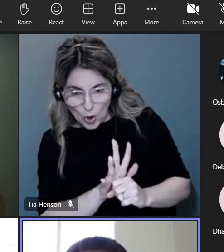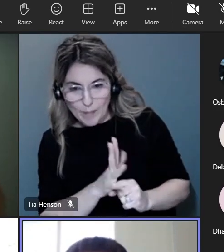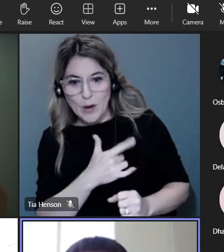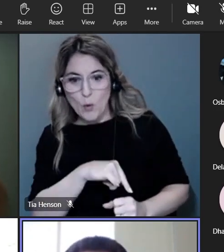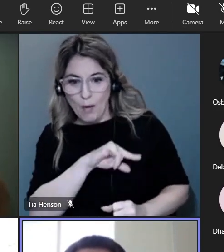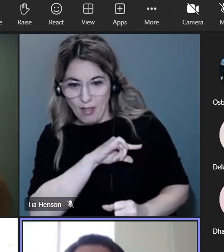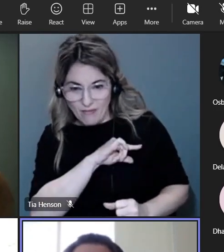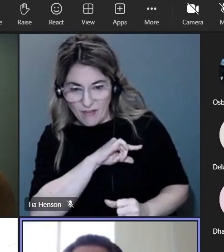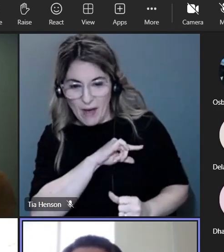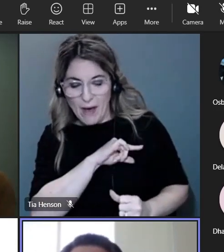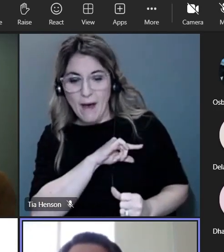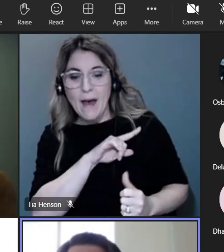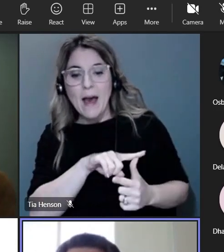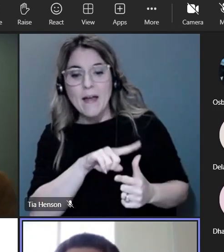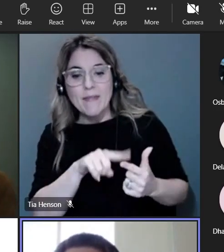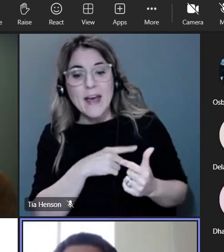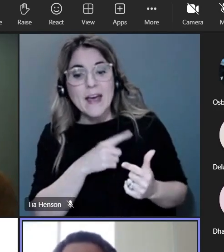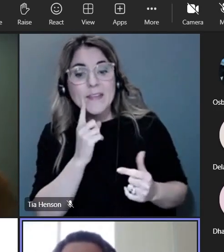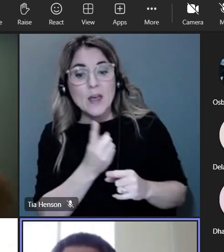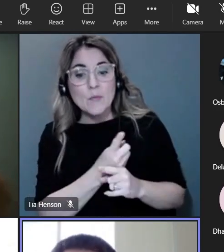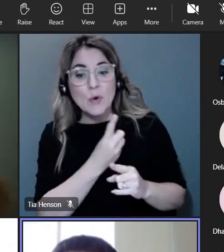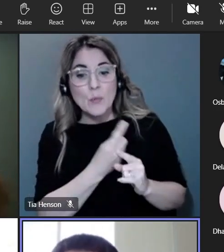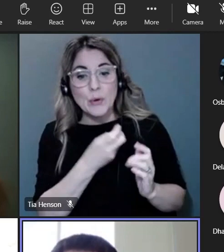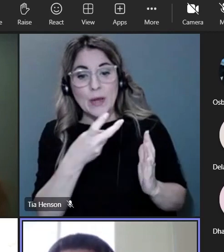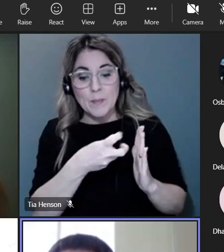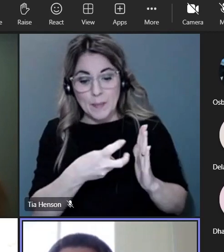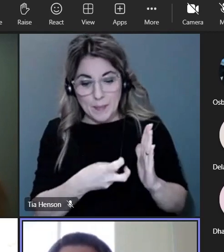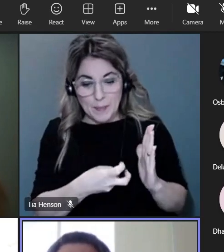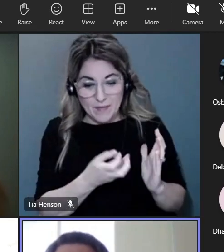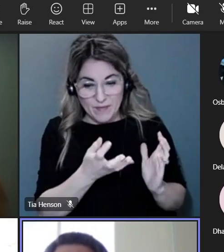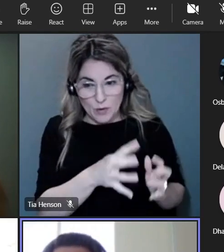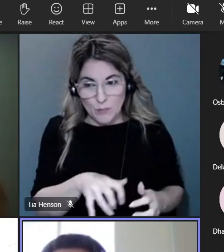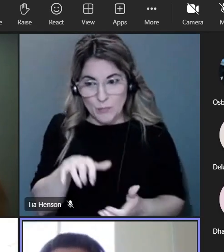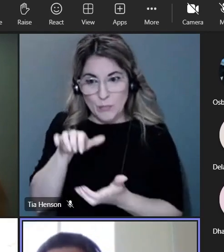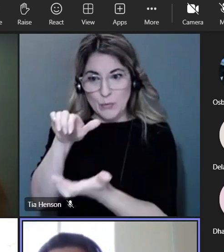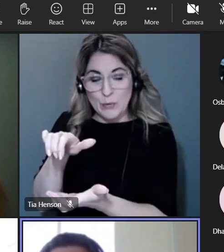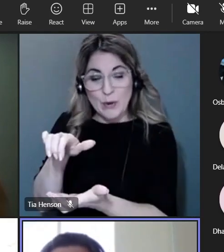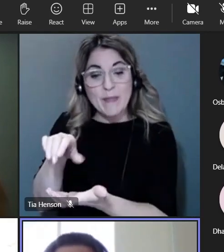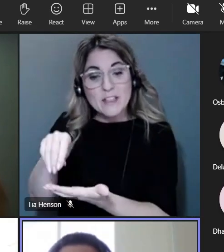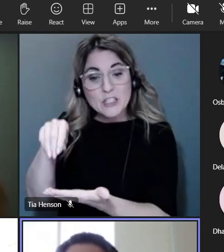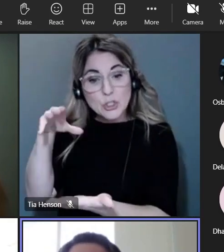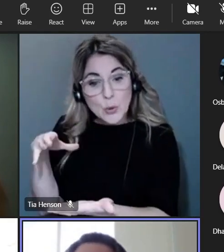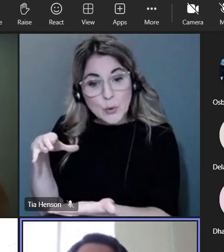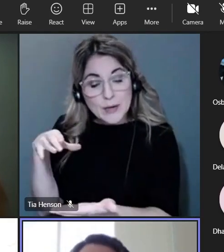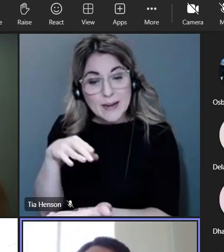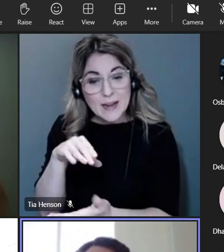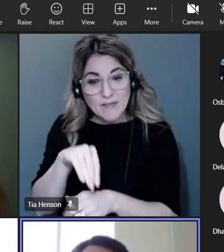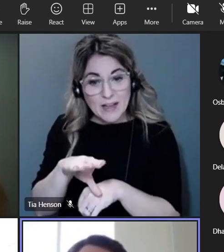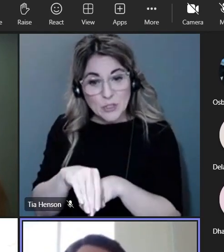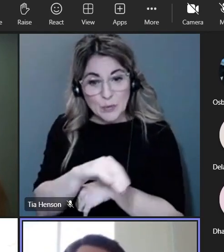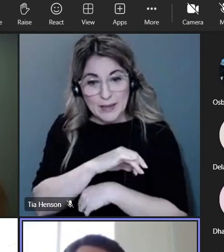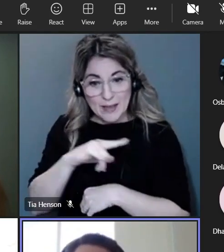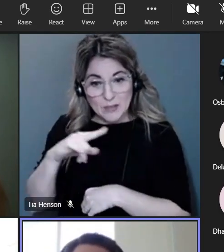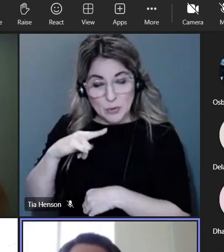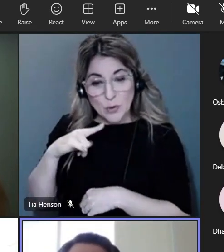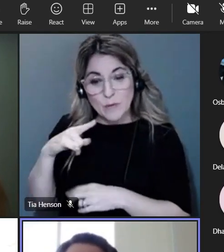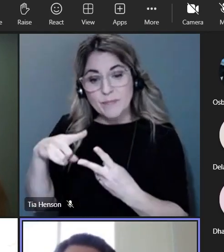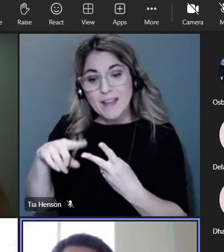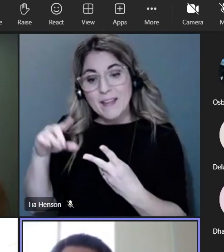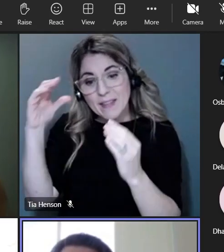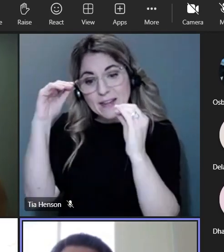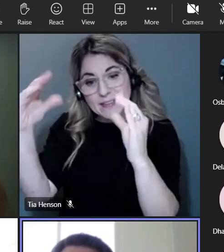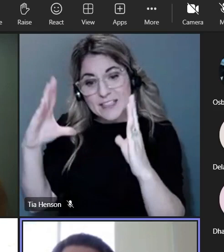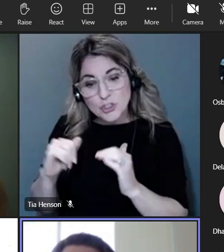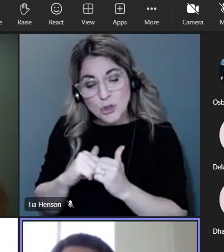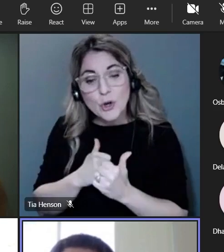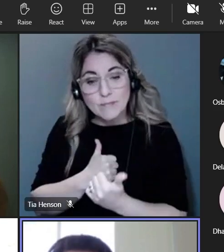appropriate redaction to then send to the student advisory council the applications for the student member and the teacher advisory council